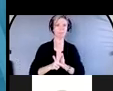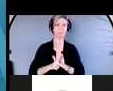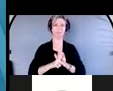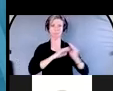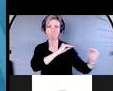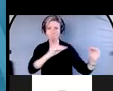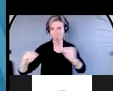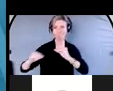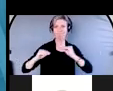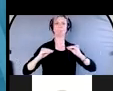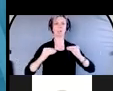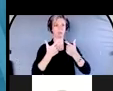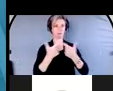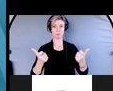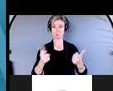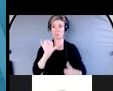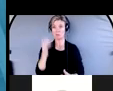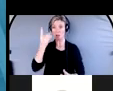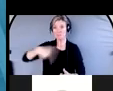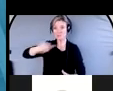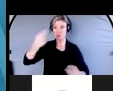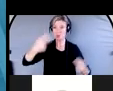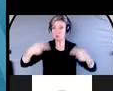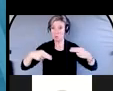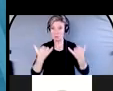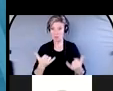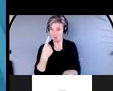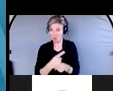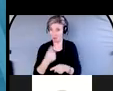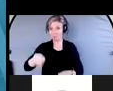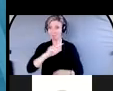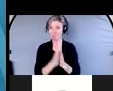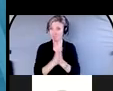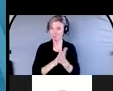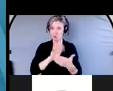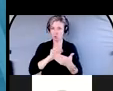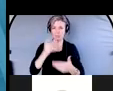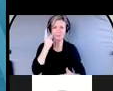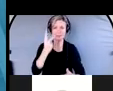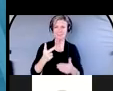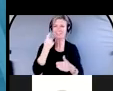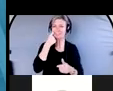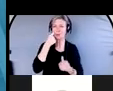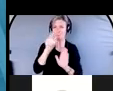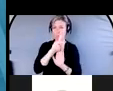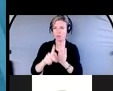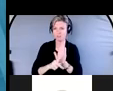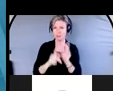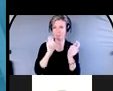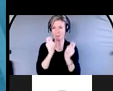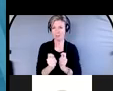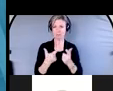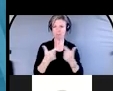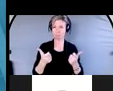really why you're listening today, because you want to learn about some of those latest policy amendments that are affecting or will affect